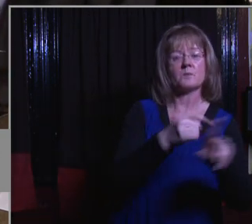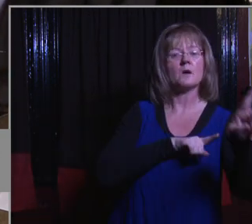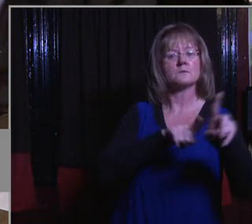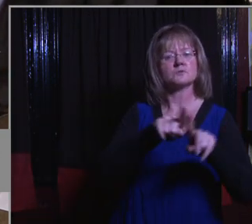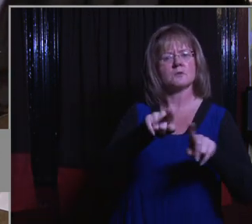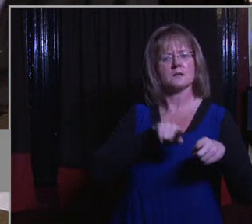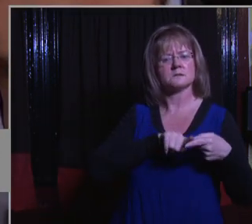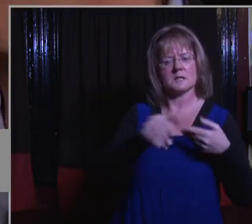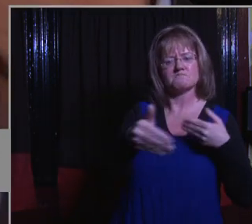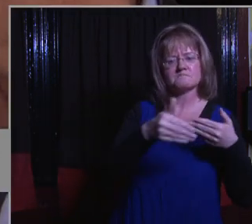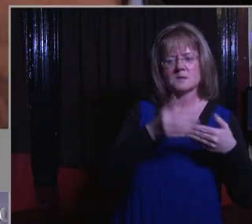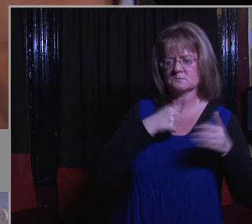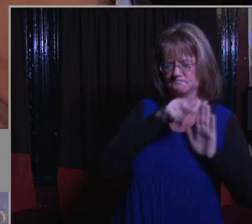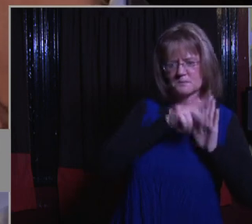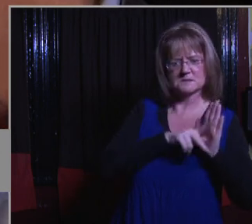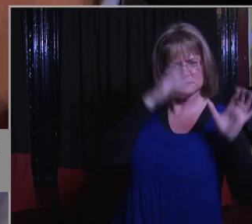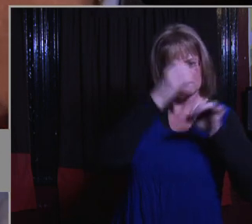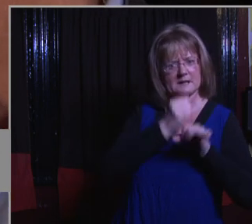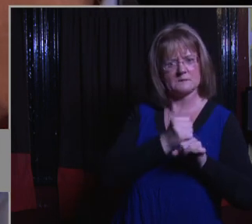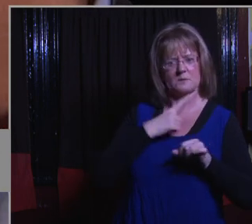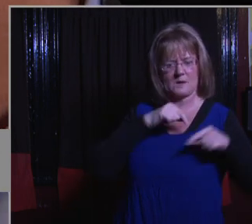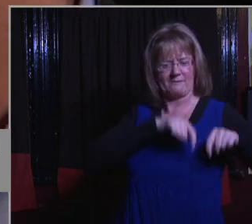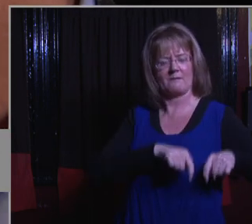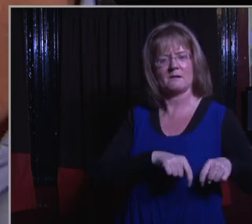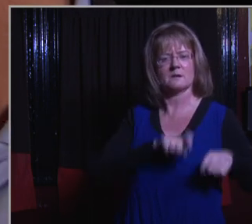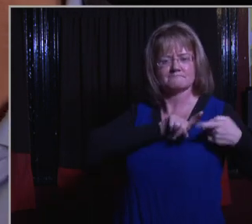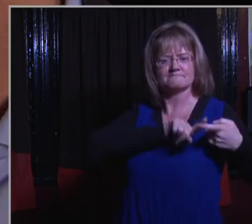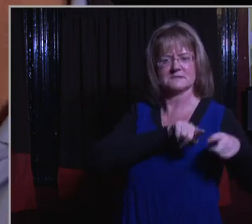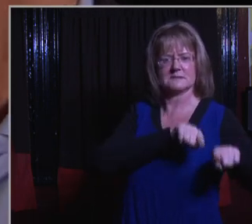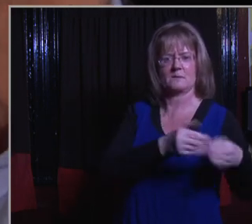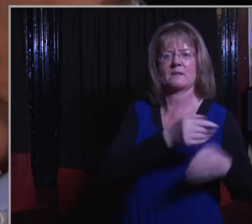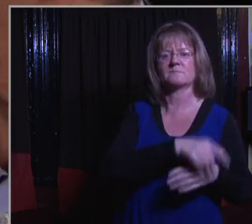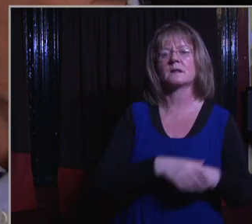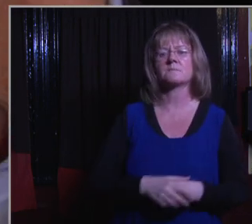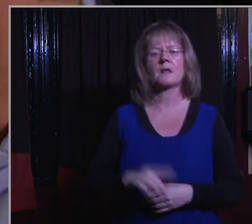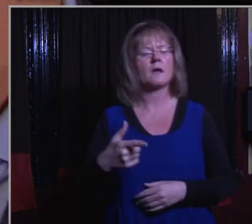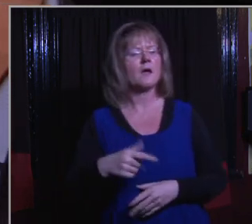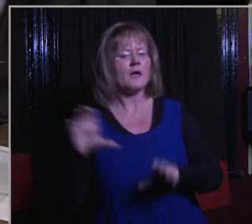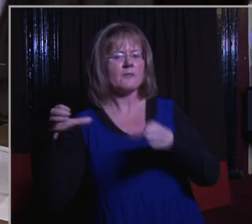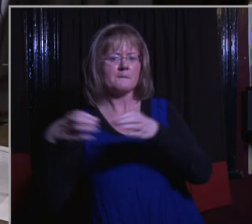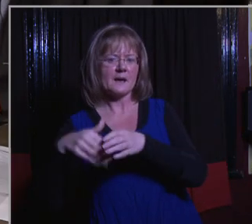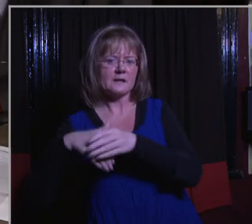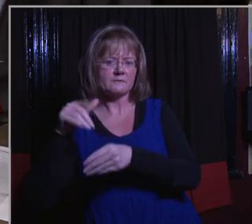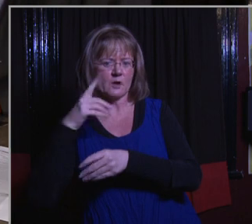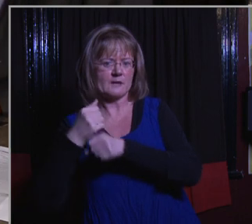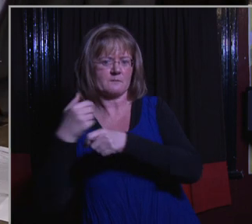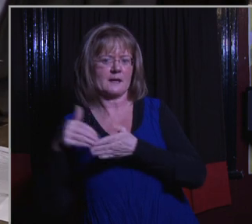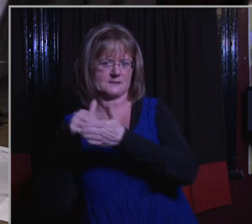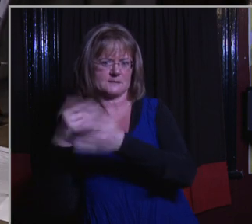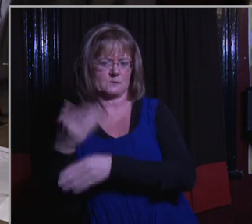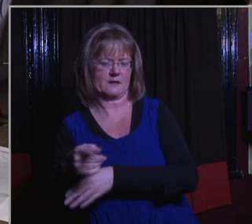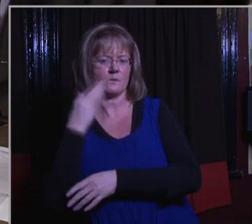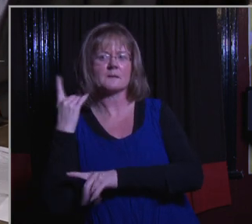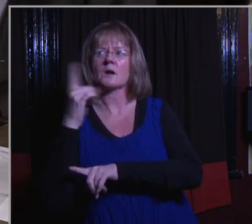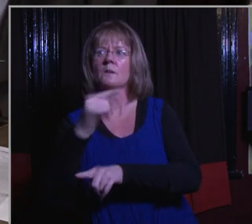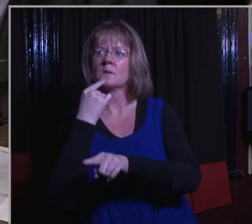really close to our principles and why we're here and tried to stick to that. yeah. The party vote campaign helps with that because then when we go out